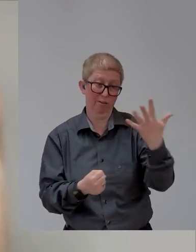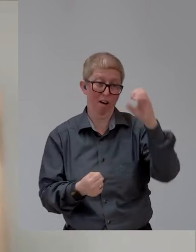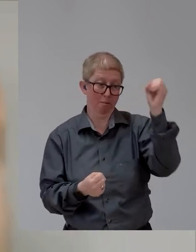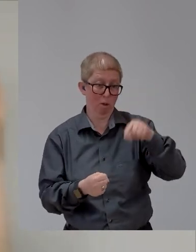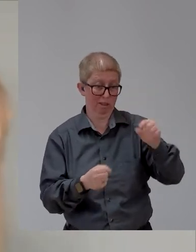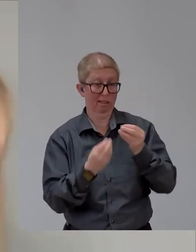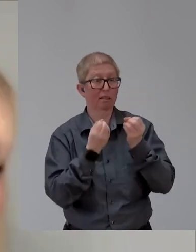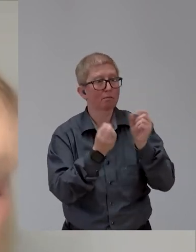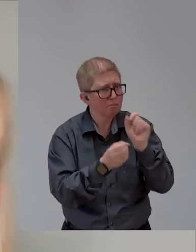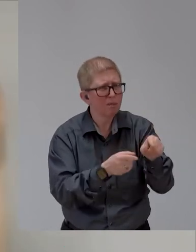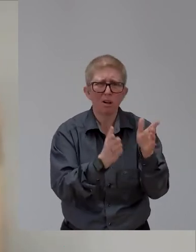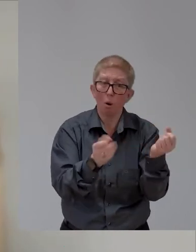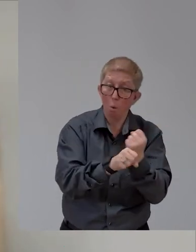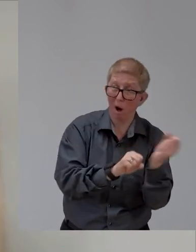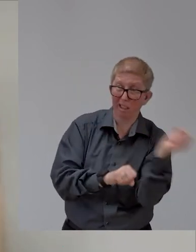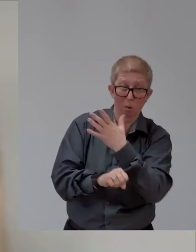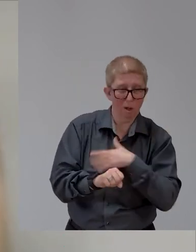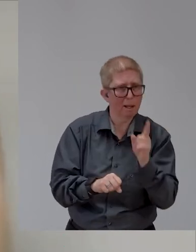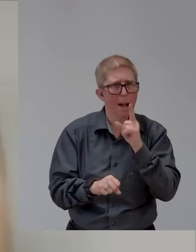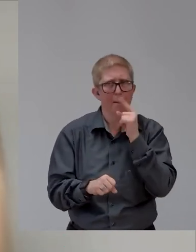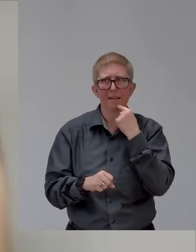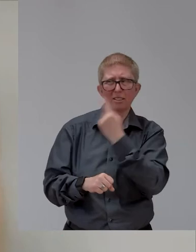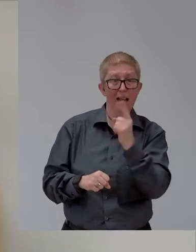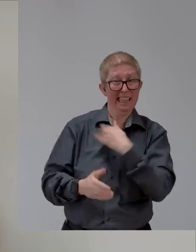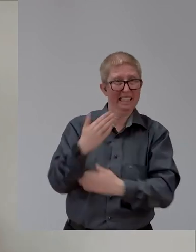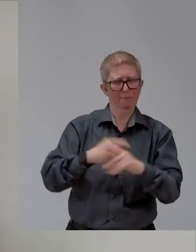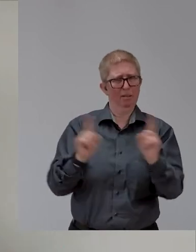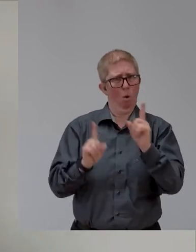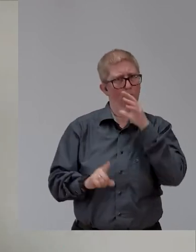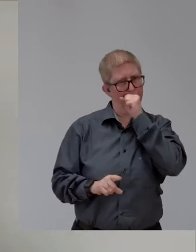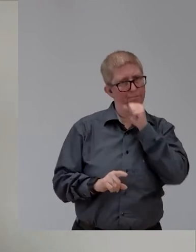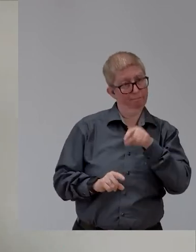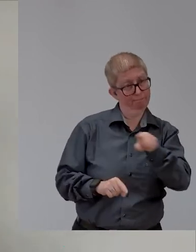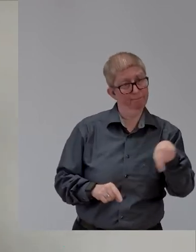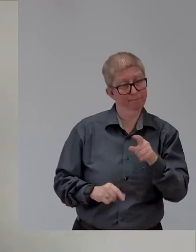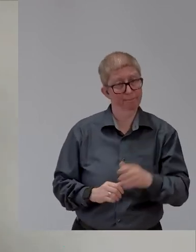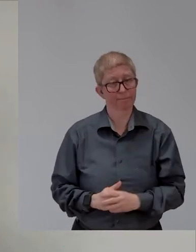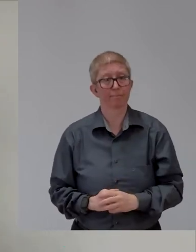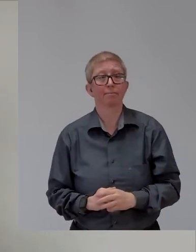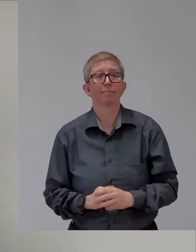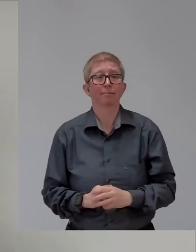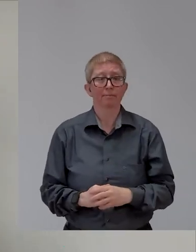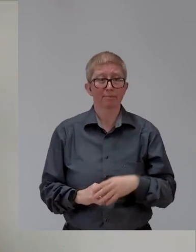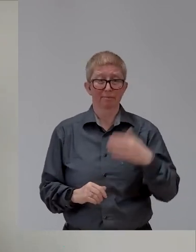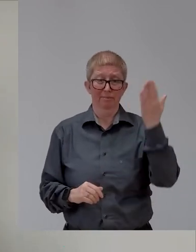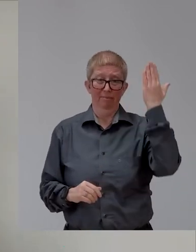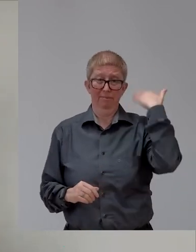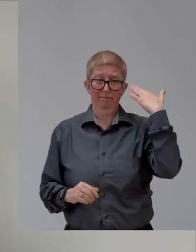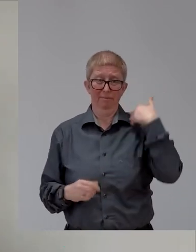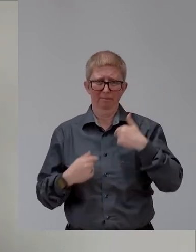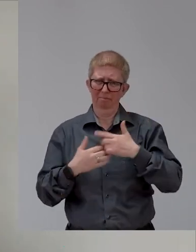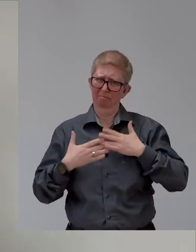you probably are aware cause you've heard it when EY did the research for us, 7% of our C-suite of which you are part of, have lived experience